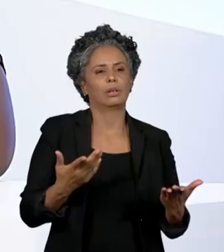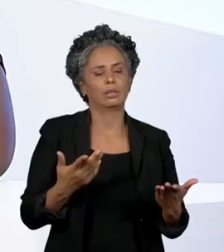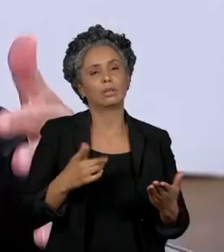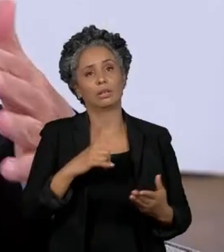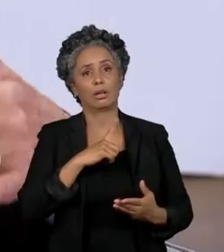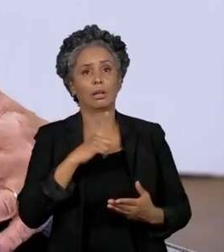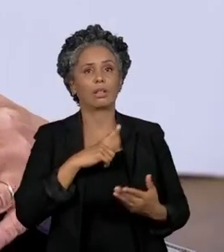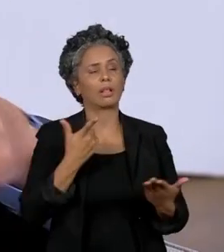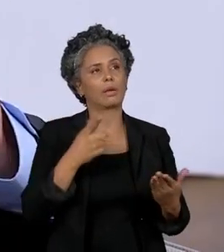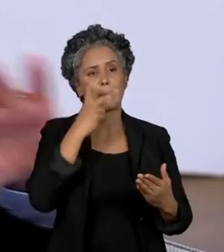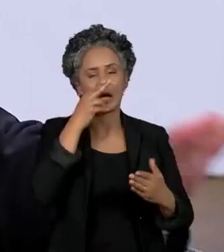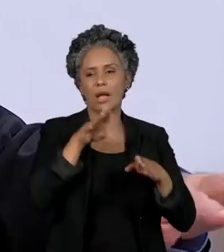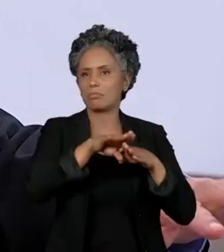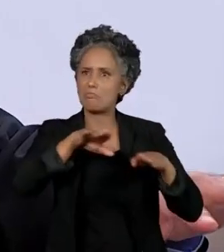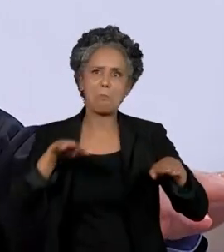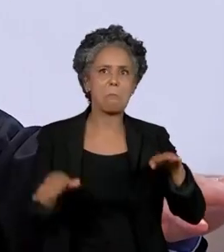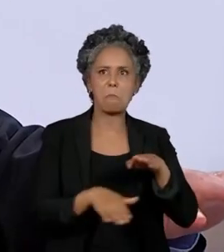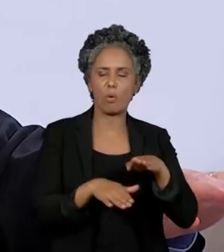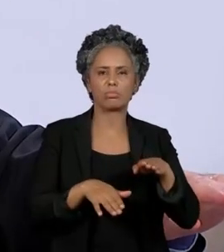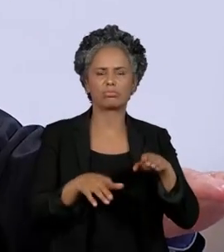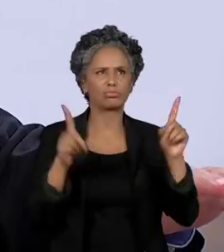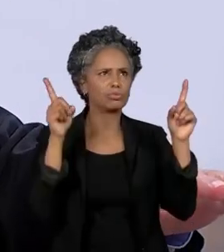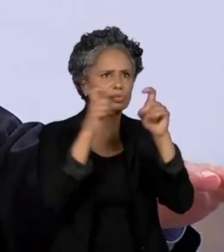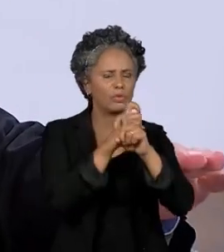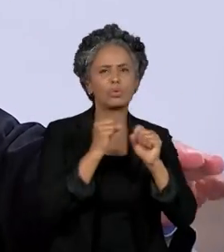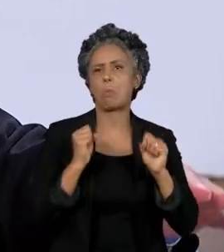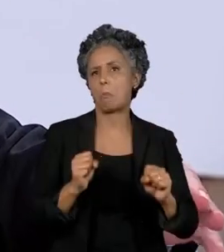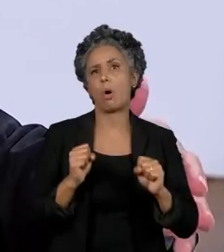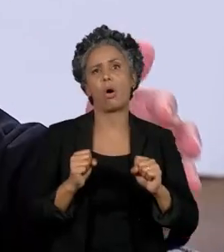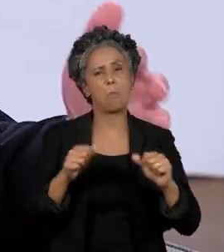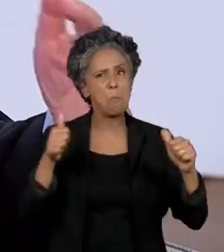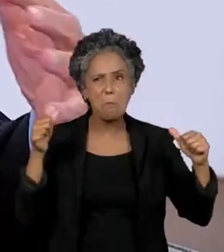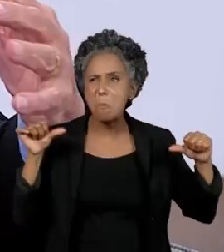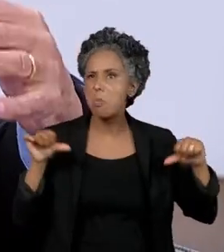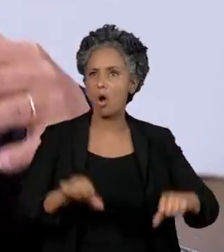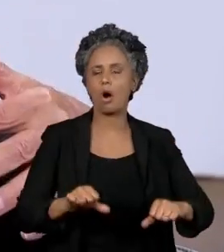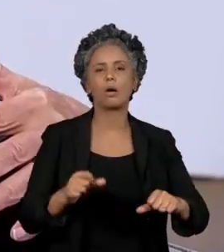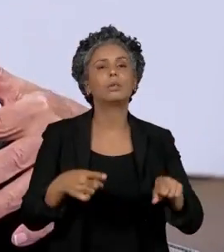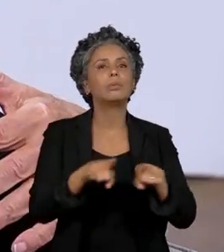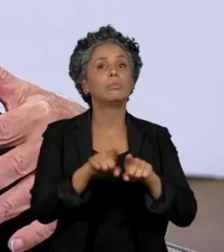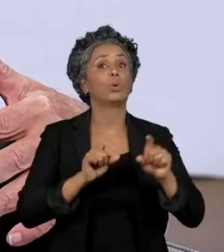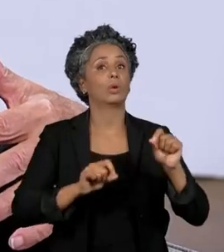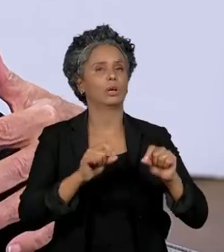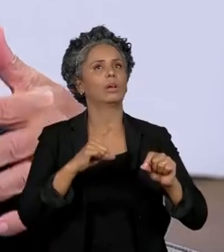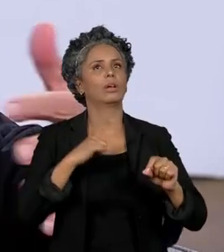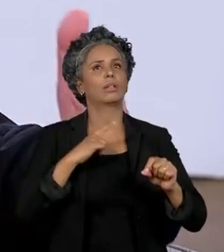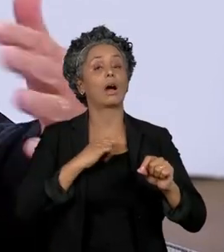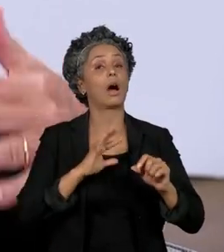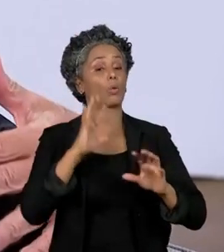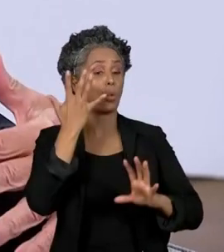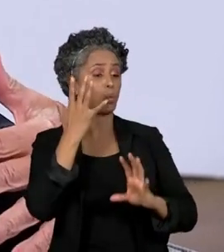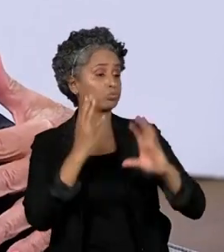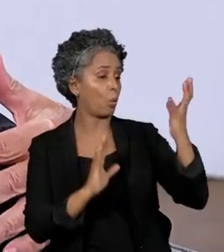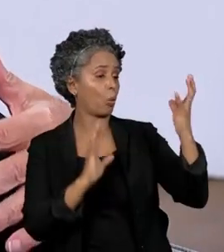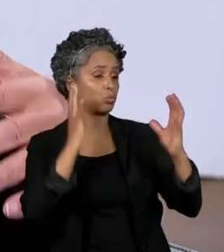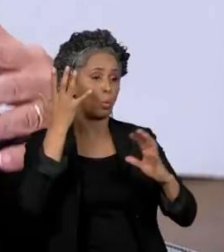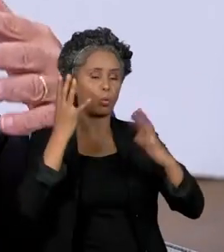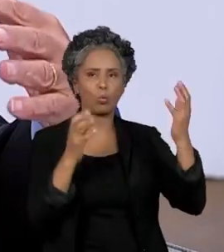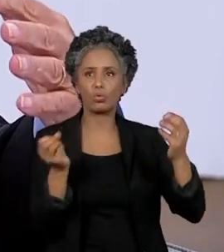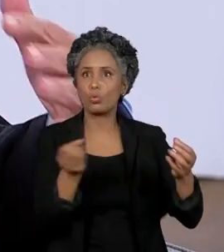is today, it could get worse, that the innovations that are occurring